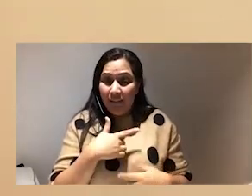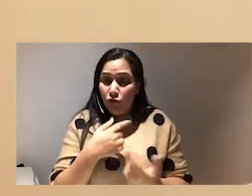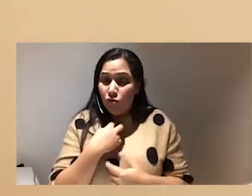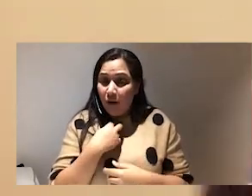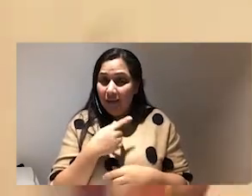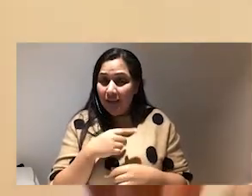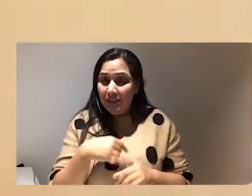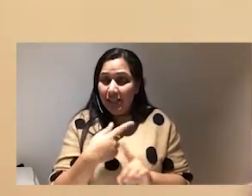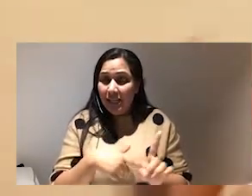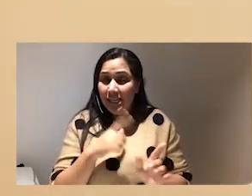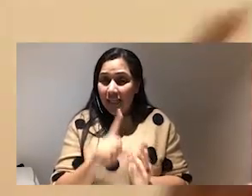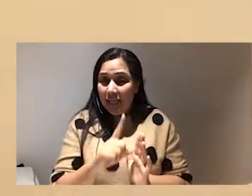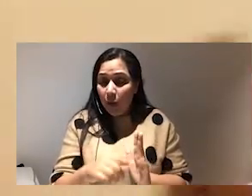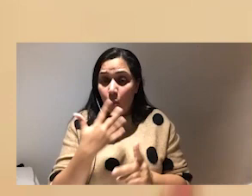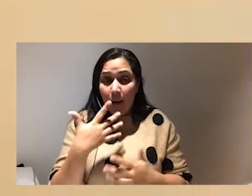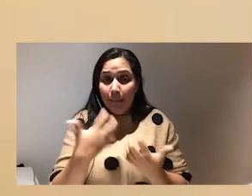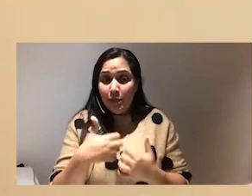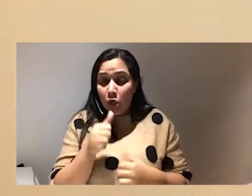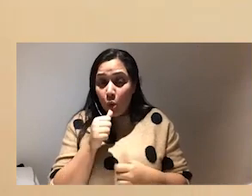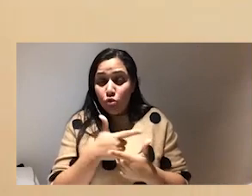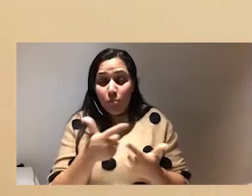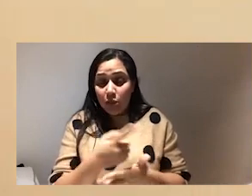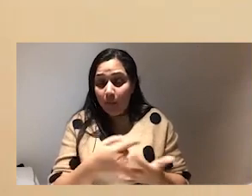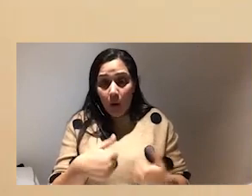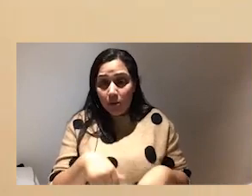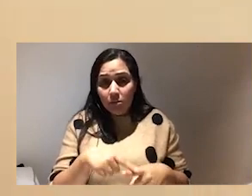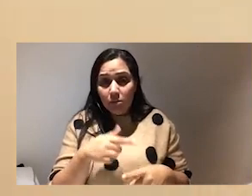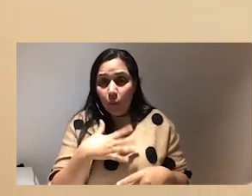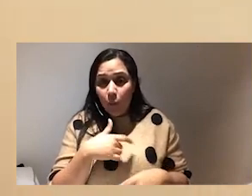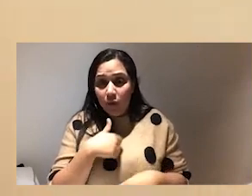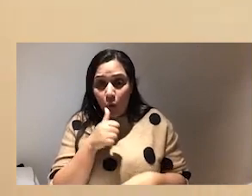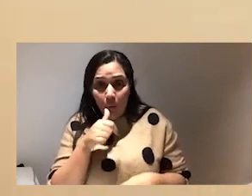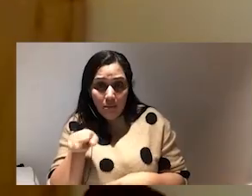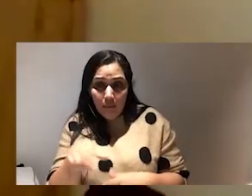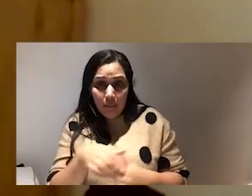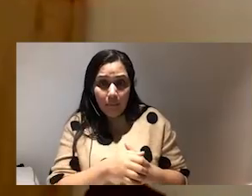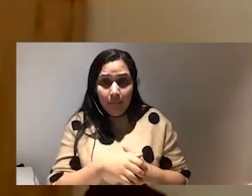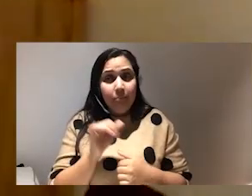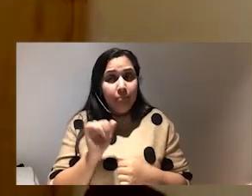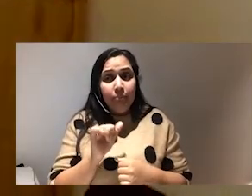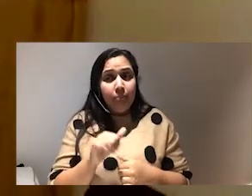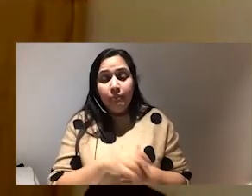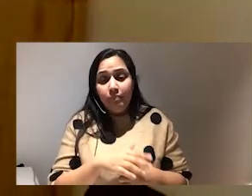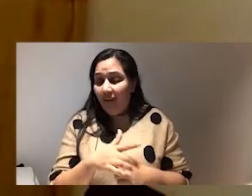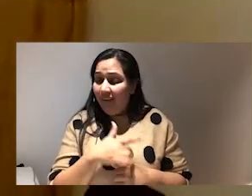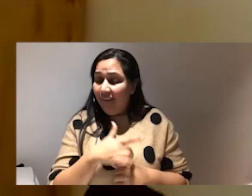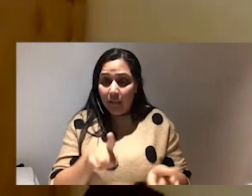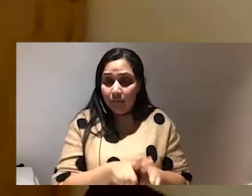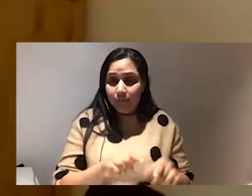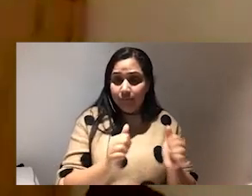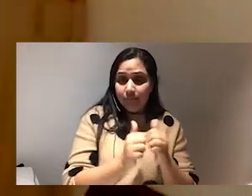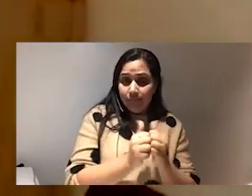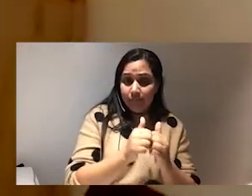years to come when machines are knowing a lot more about us than than we do yeah i i totally feel that um